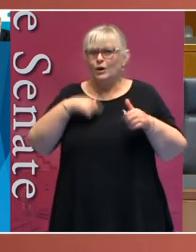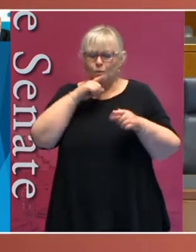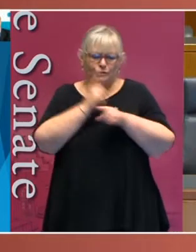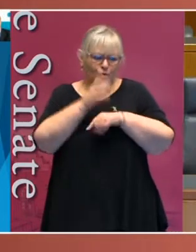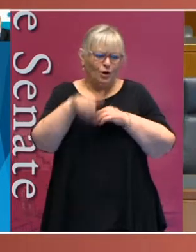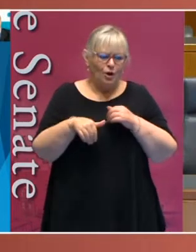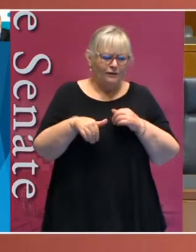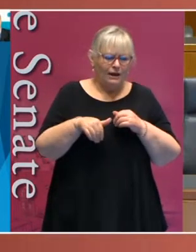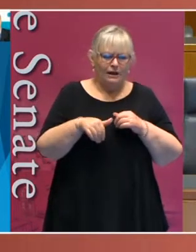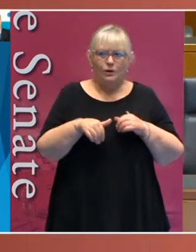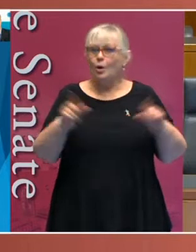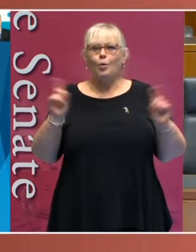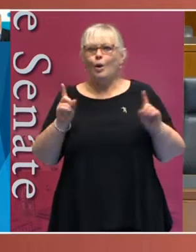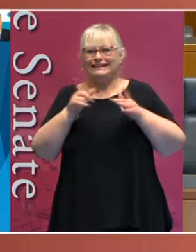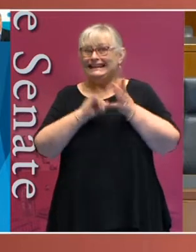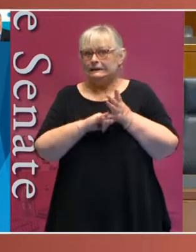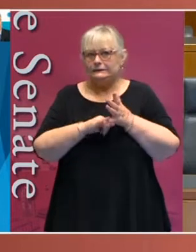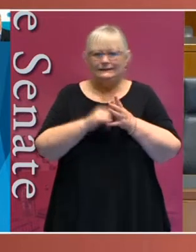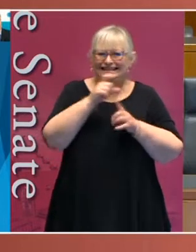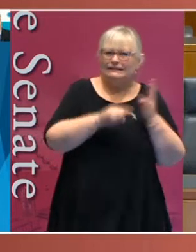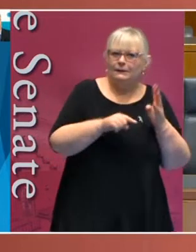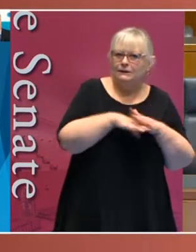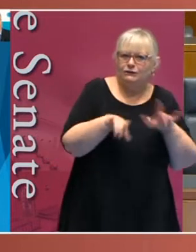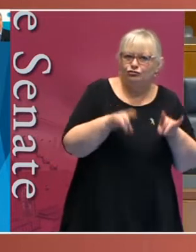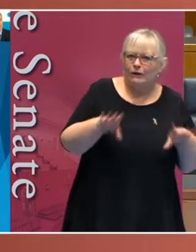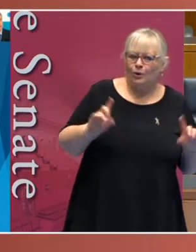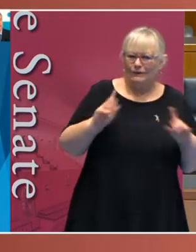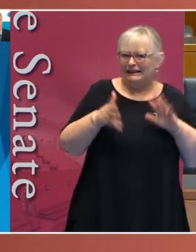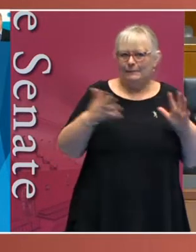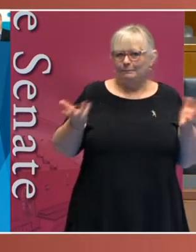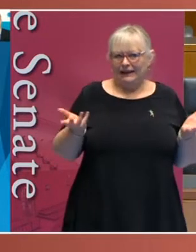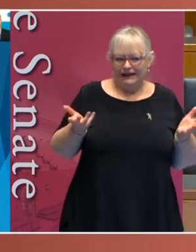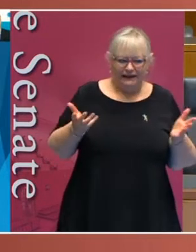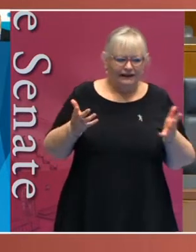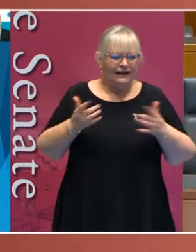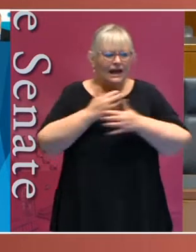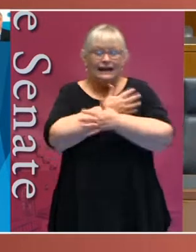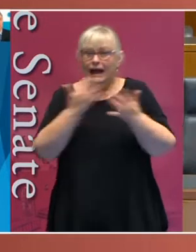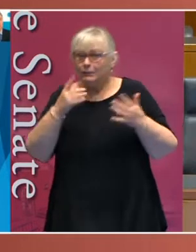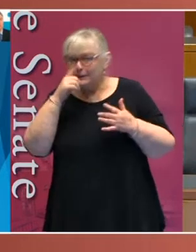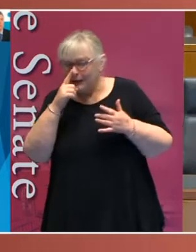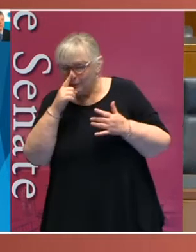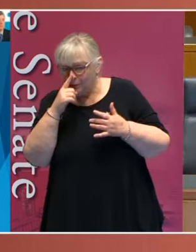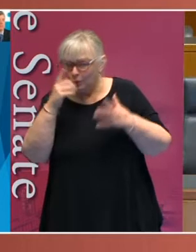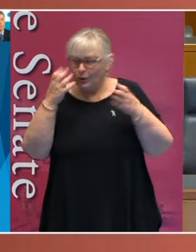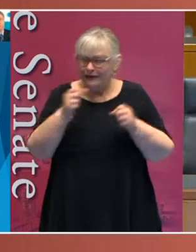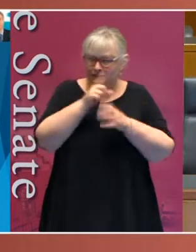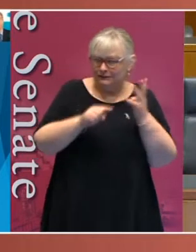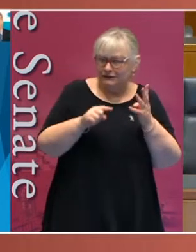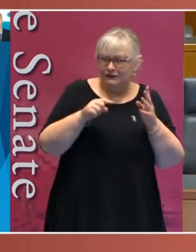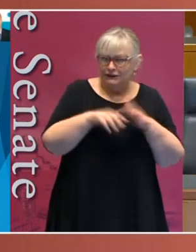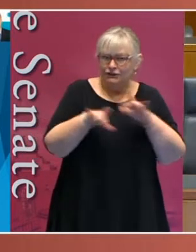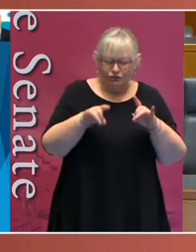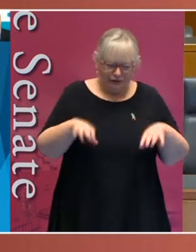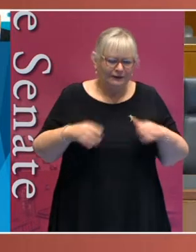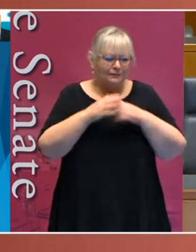issue of what is meant by disability in Australia and the number of people and the prevalence of disability that exists.